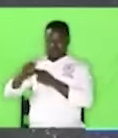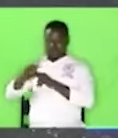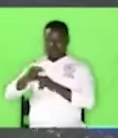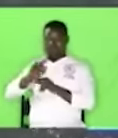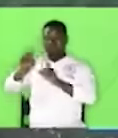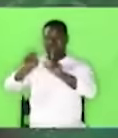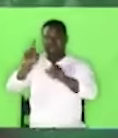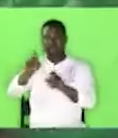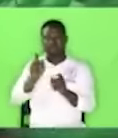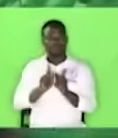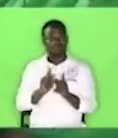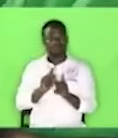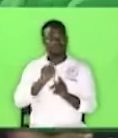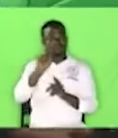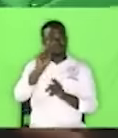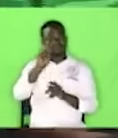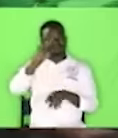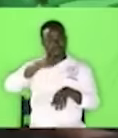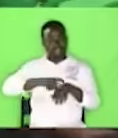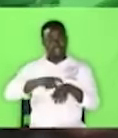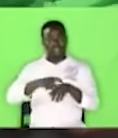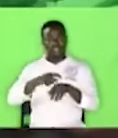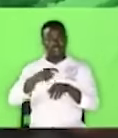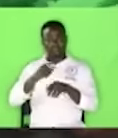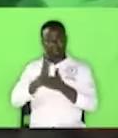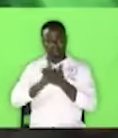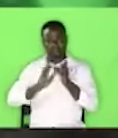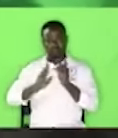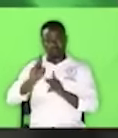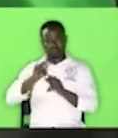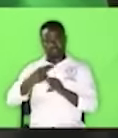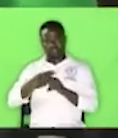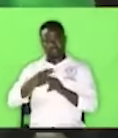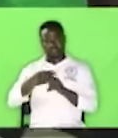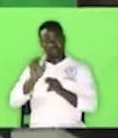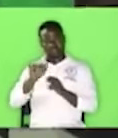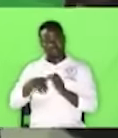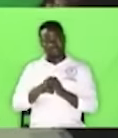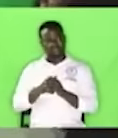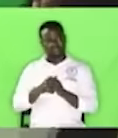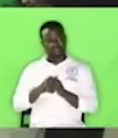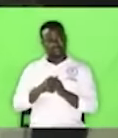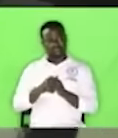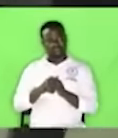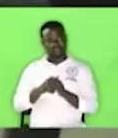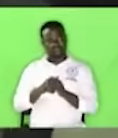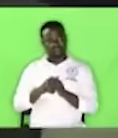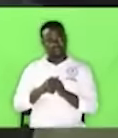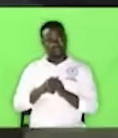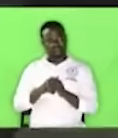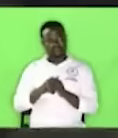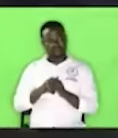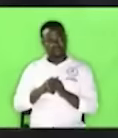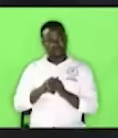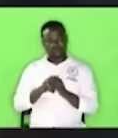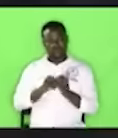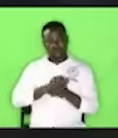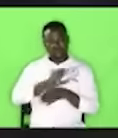times I've been affected in this manner. And in all instances I was not happy at all.